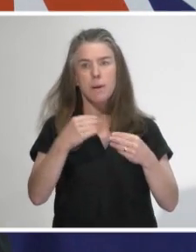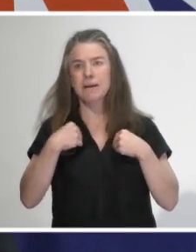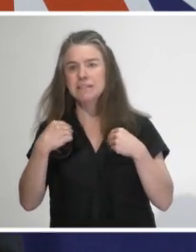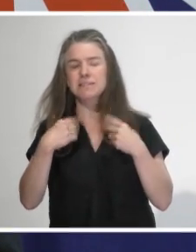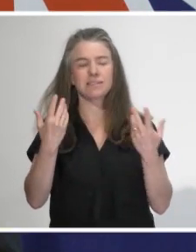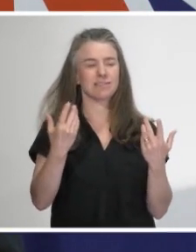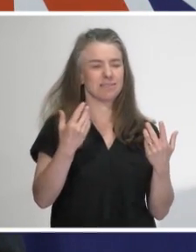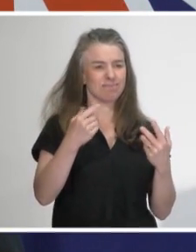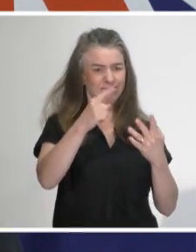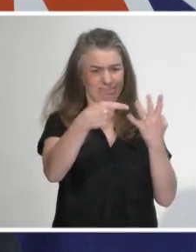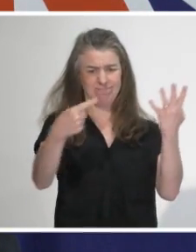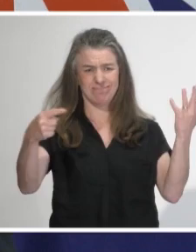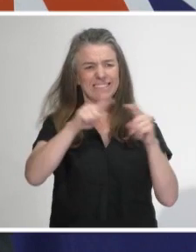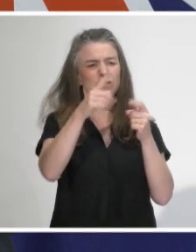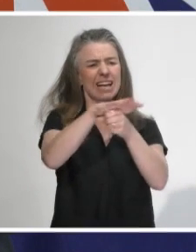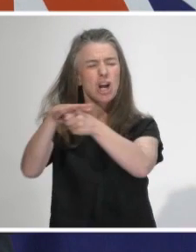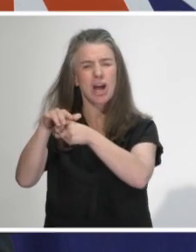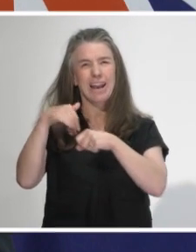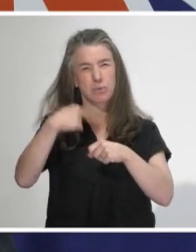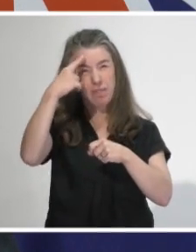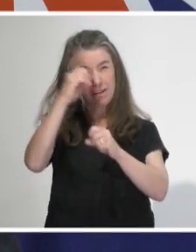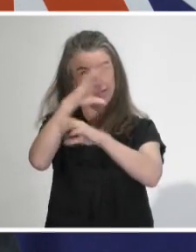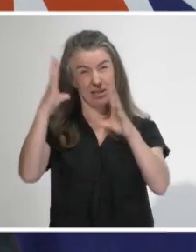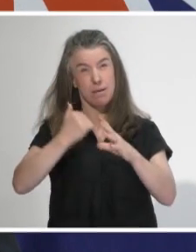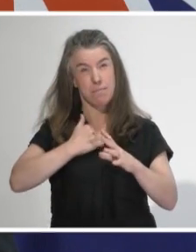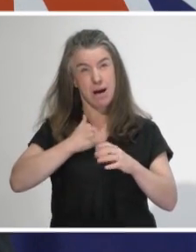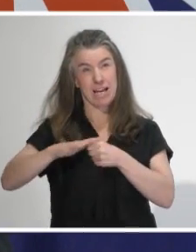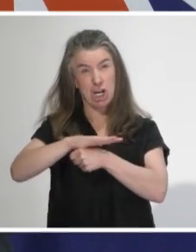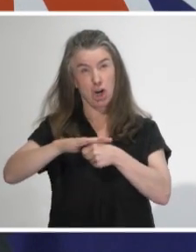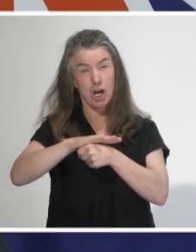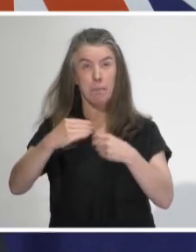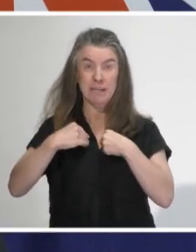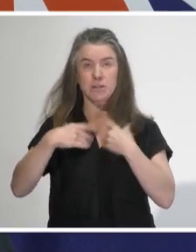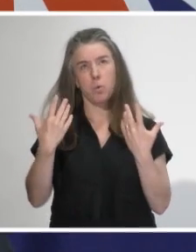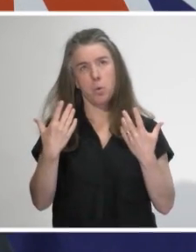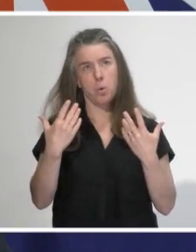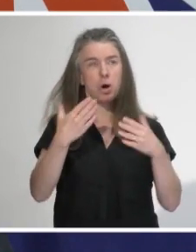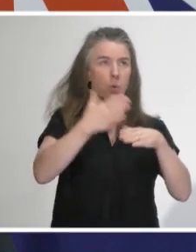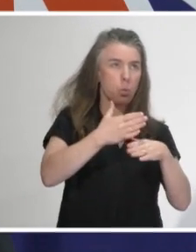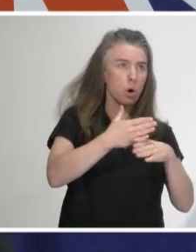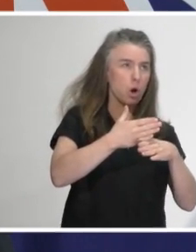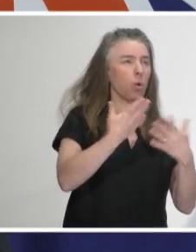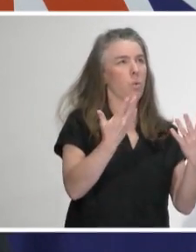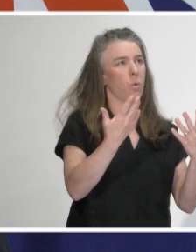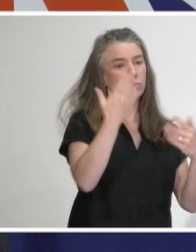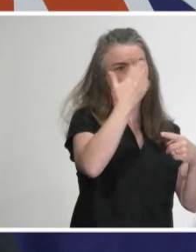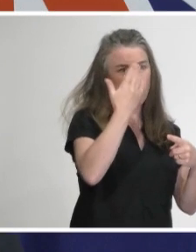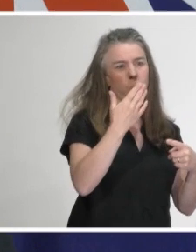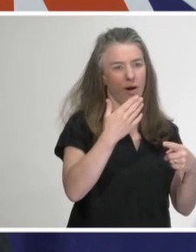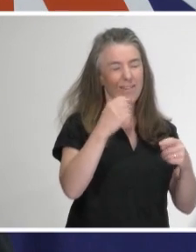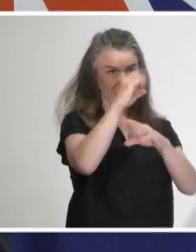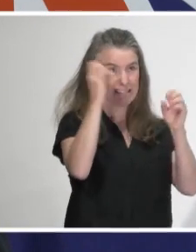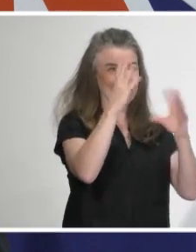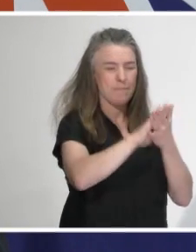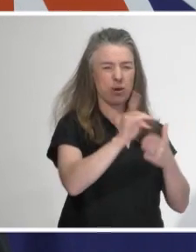into what that might mean for either their business, for their school, for other settings, including for example